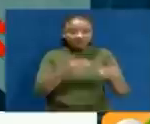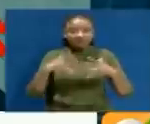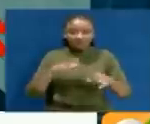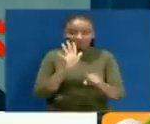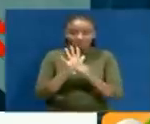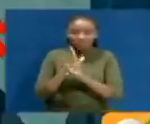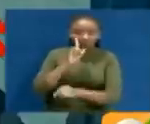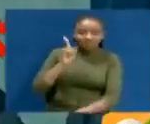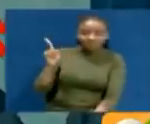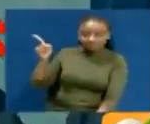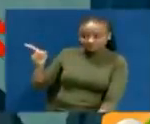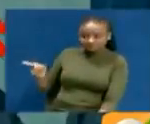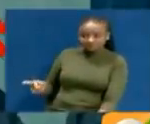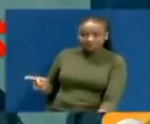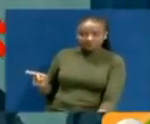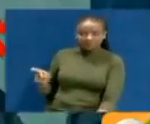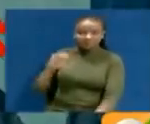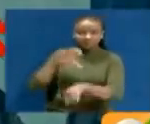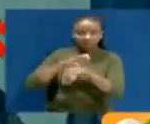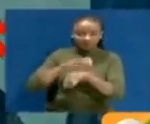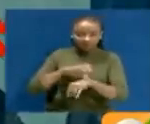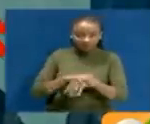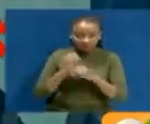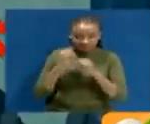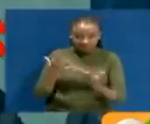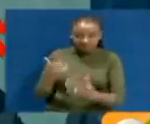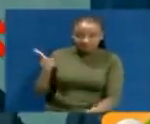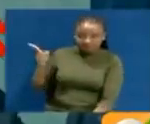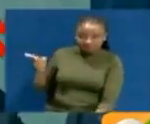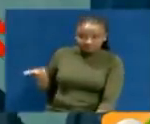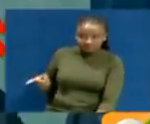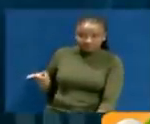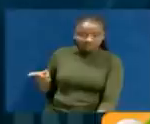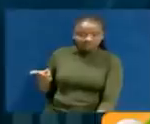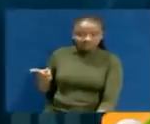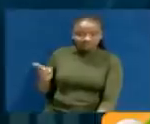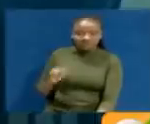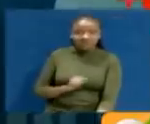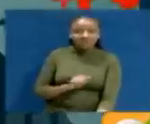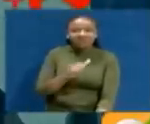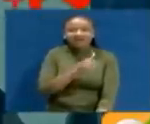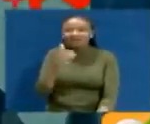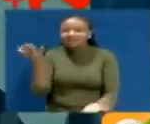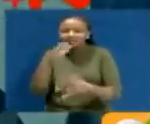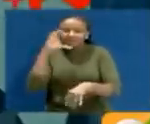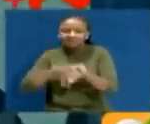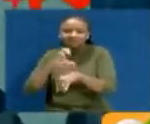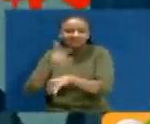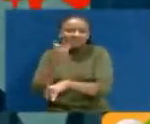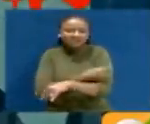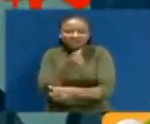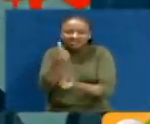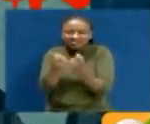Nakuru, Kiambu, Wasingishu and Nyeri following closely. The counties with the least uptick are Wajia, Isiolo and Tanuriva,